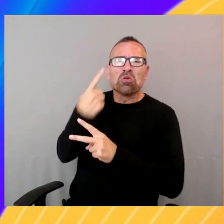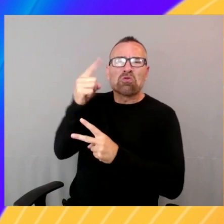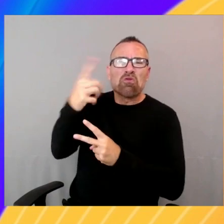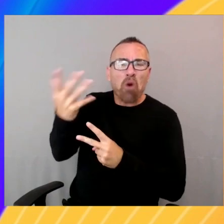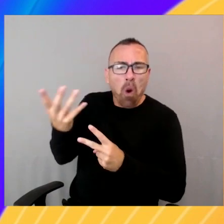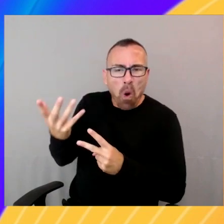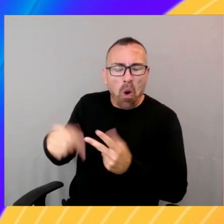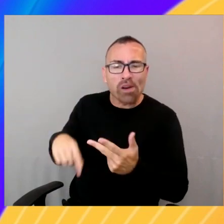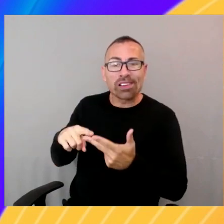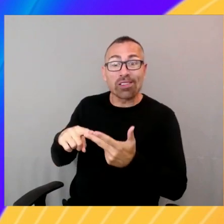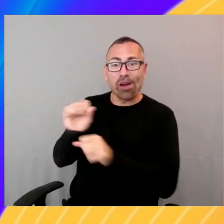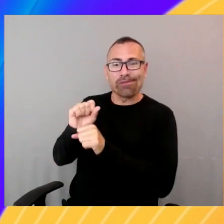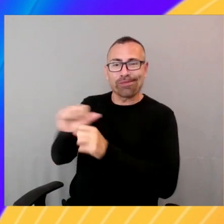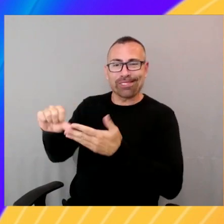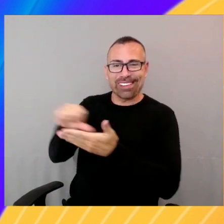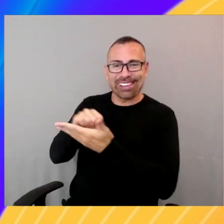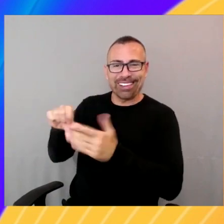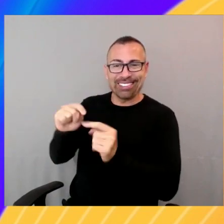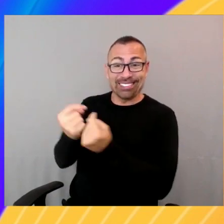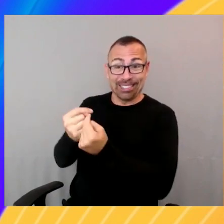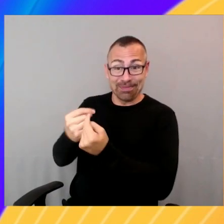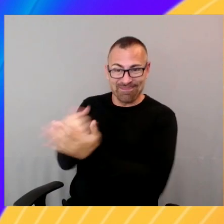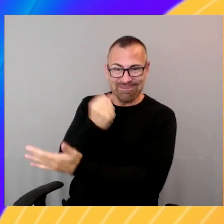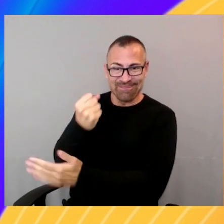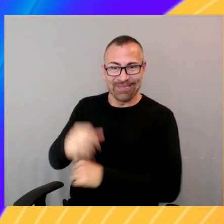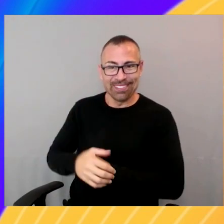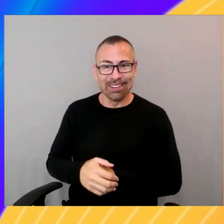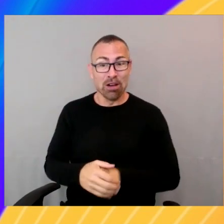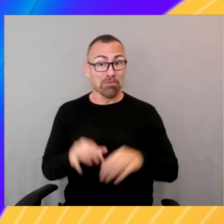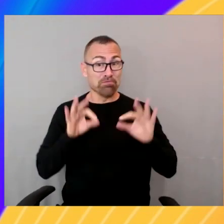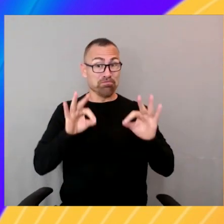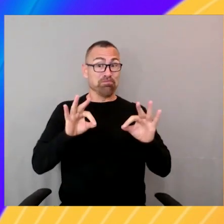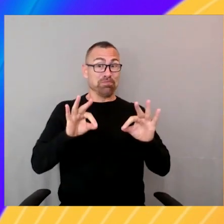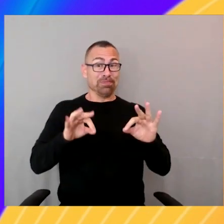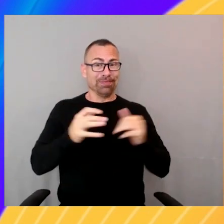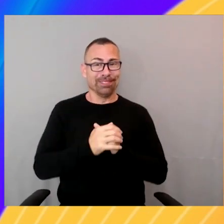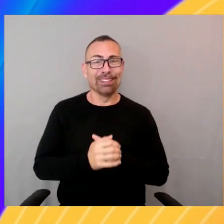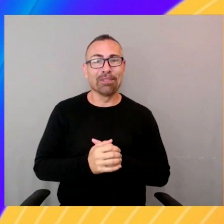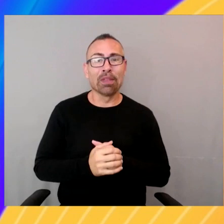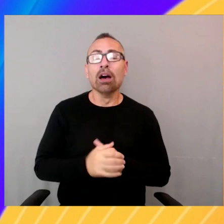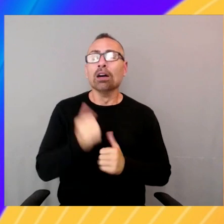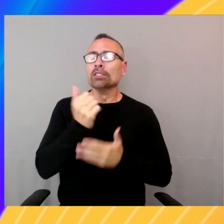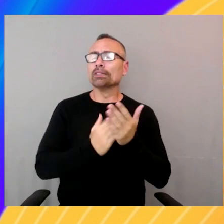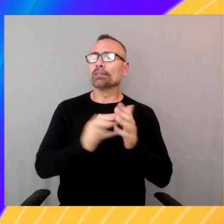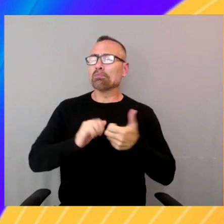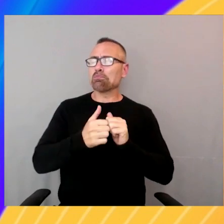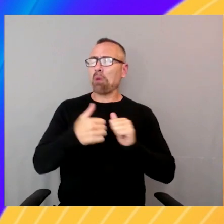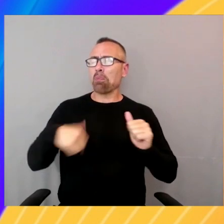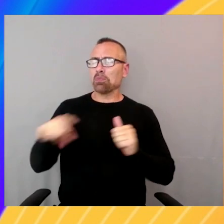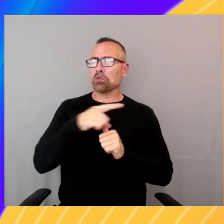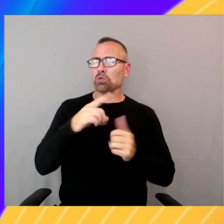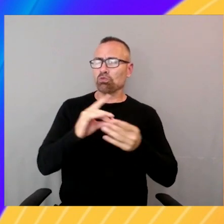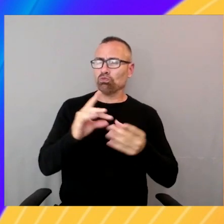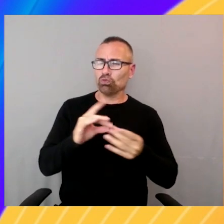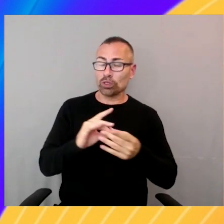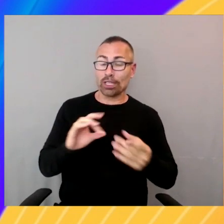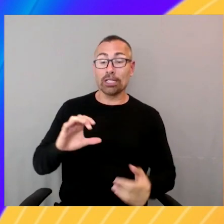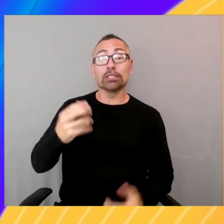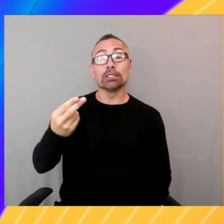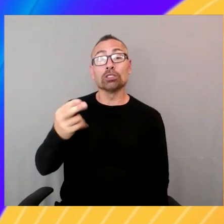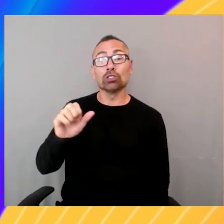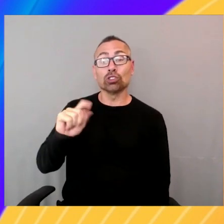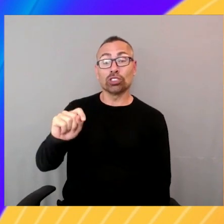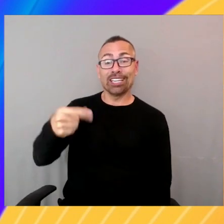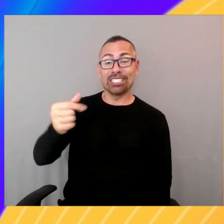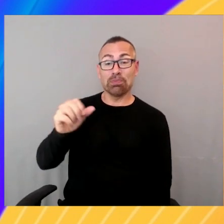preview. Perfect. Awesome. Yeah. And so we talked about some of the problem statements, some of the use cases. Right. We also talked about ChatGPT and how that launched six months